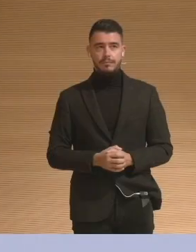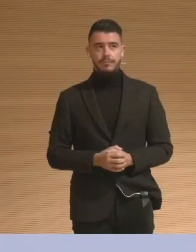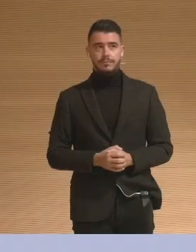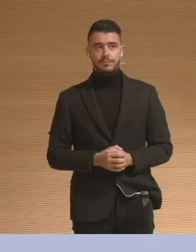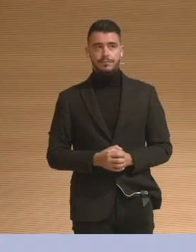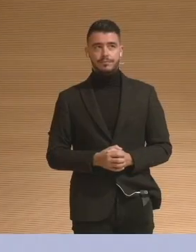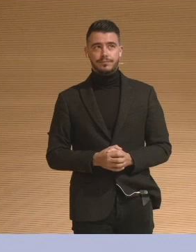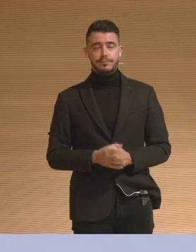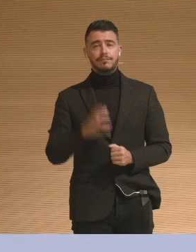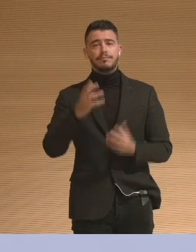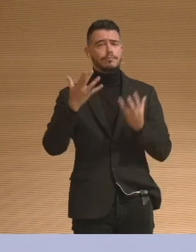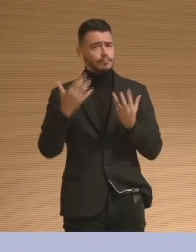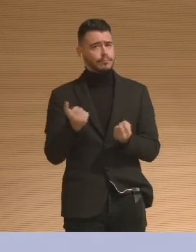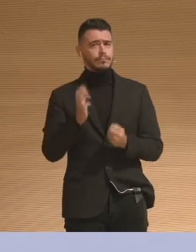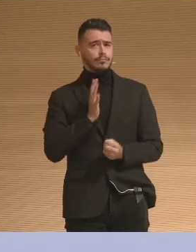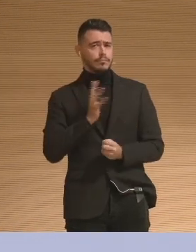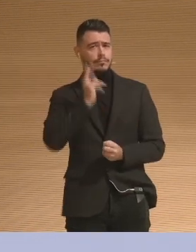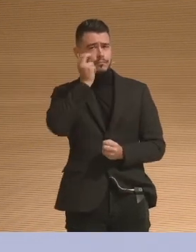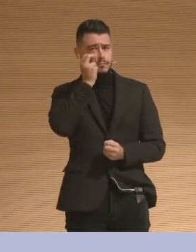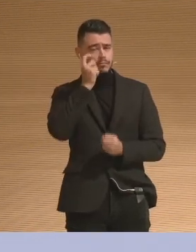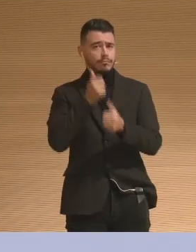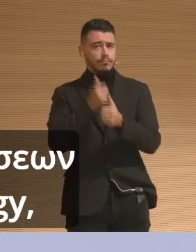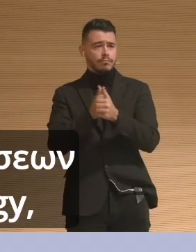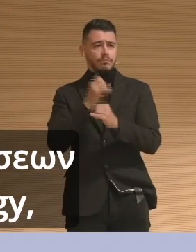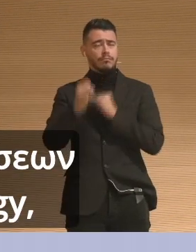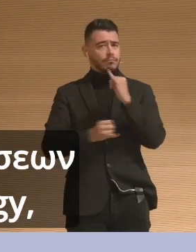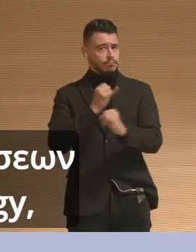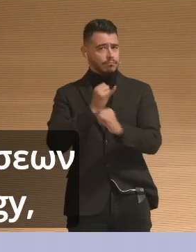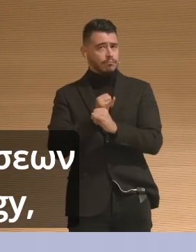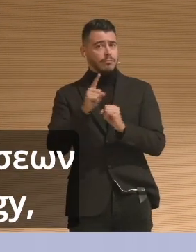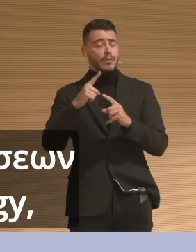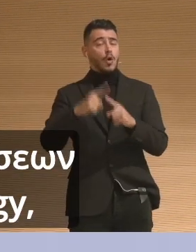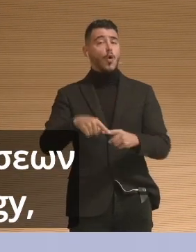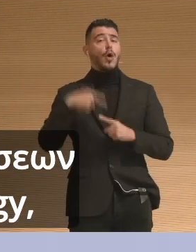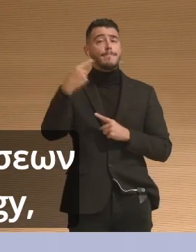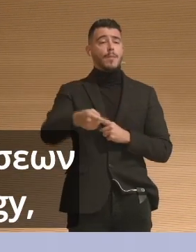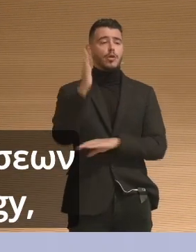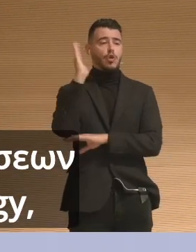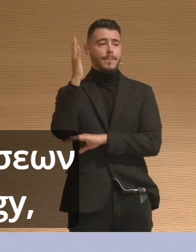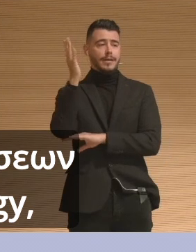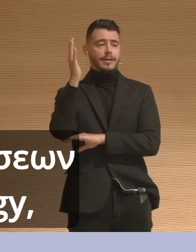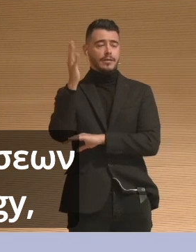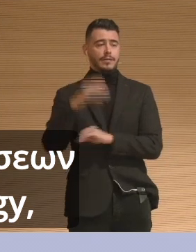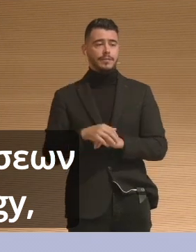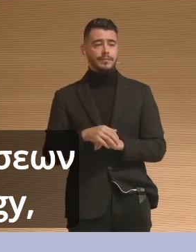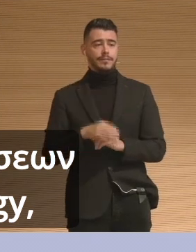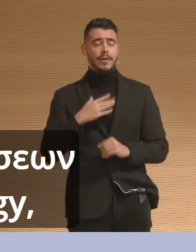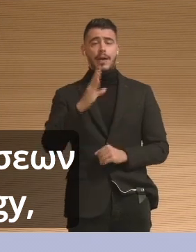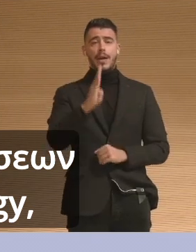And I'm going to introduce now our next speaker, Professor Brenda Cowan from the U.S.